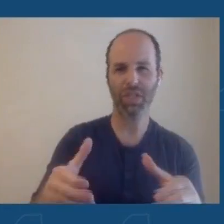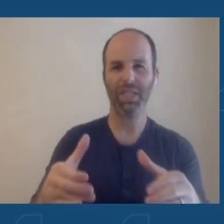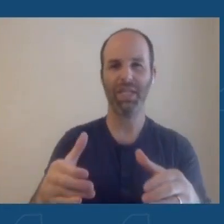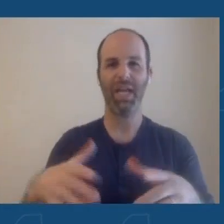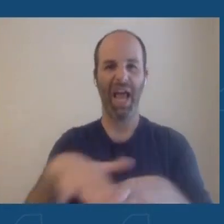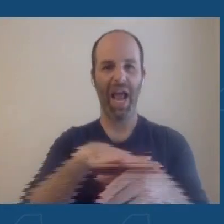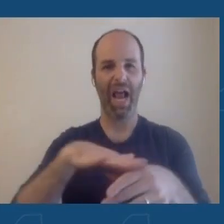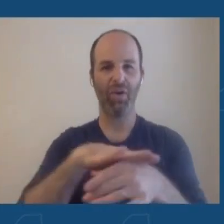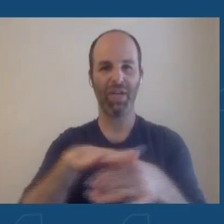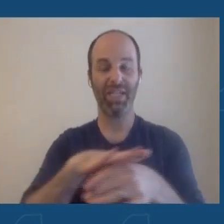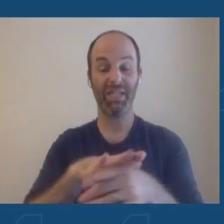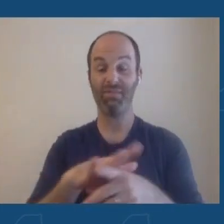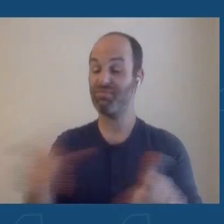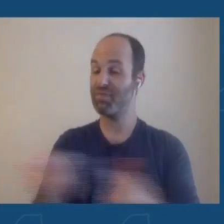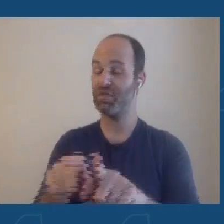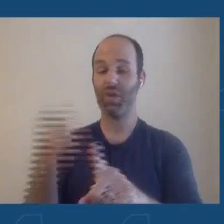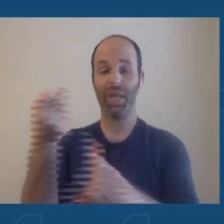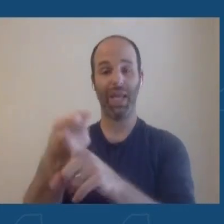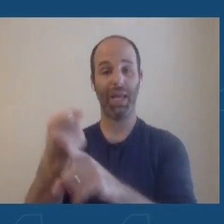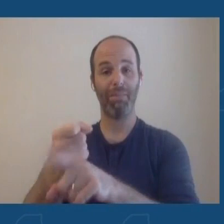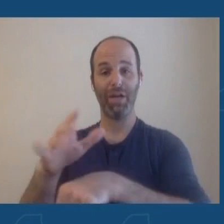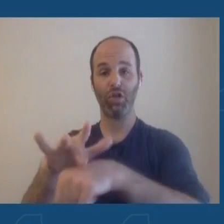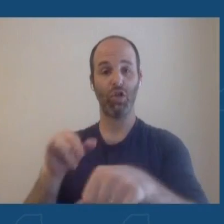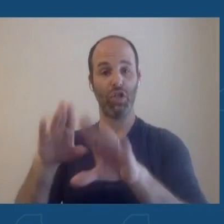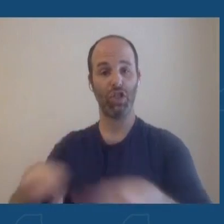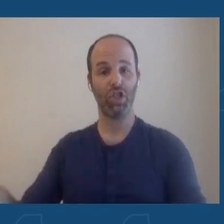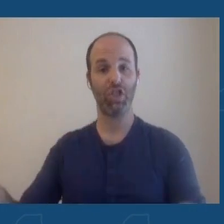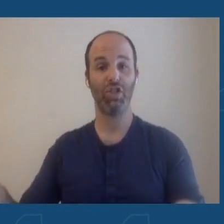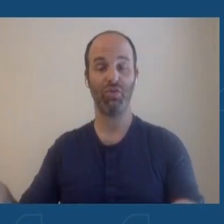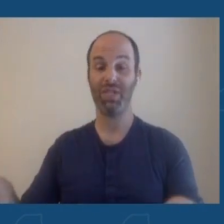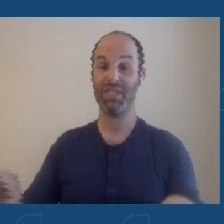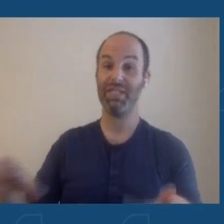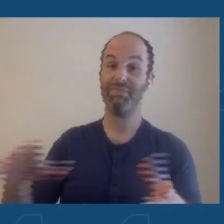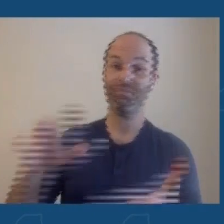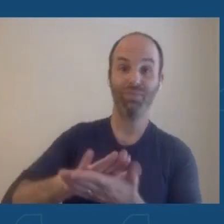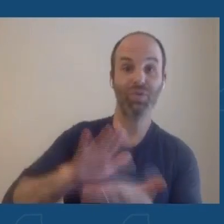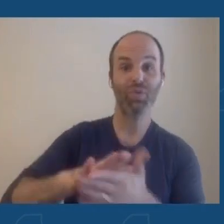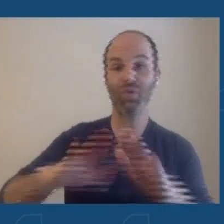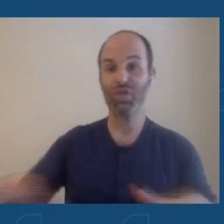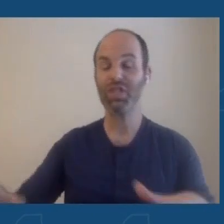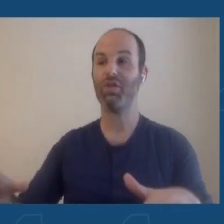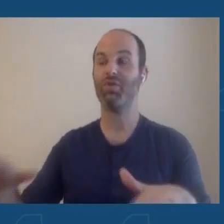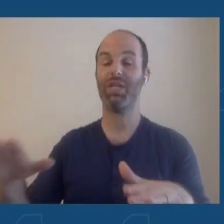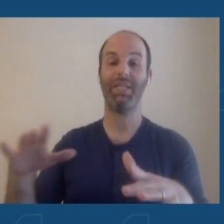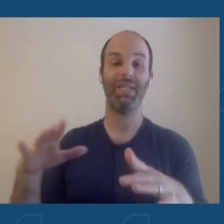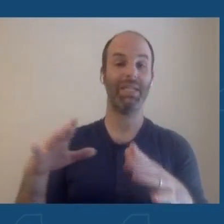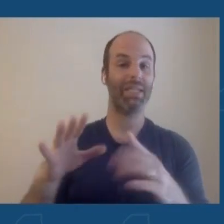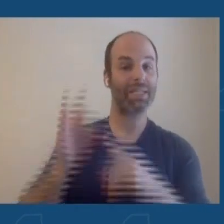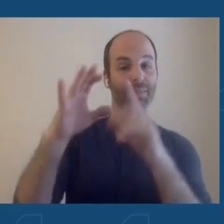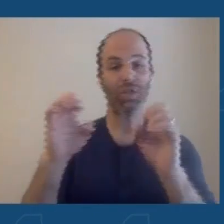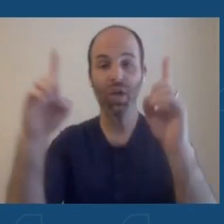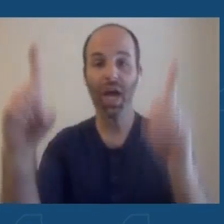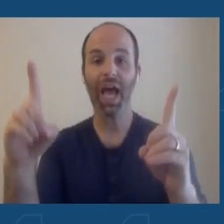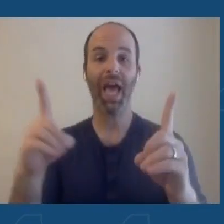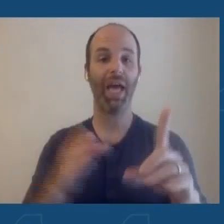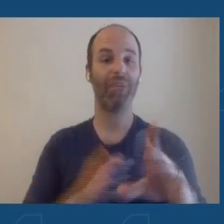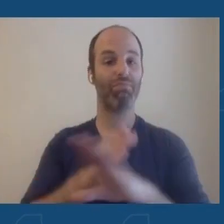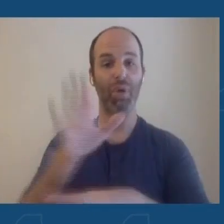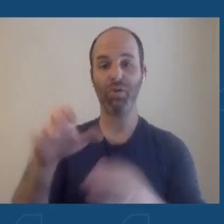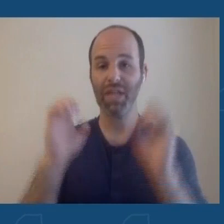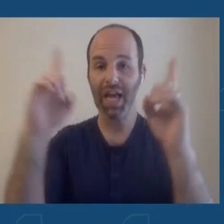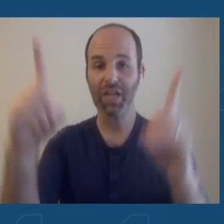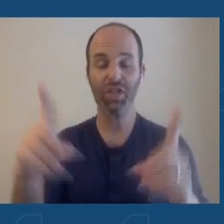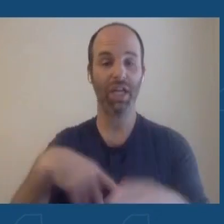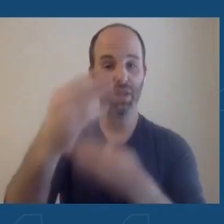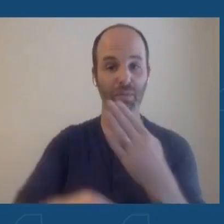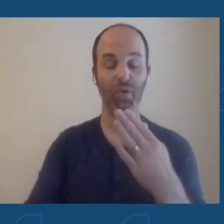early childhood and school-age children and special ed and post-education programs and talk about the shutdown and the reopening of